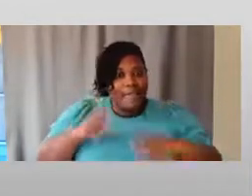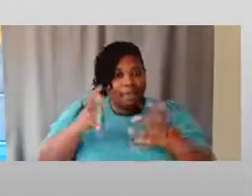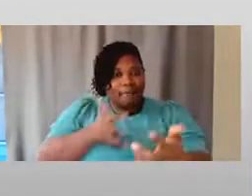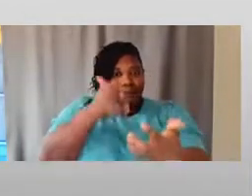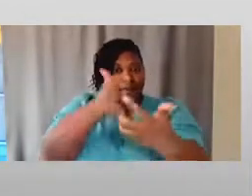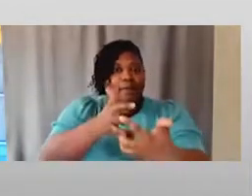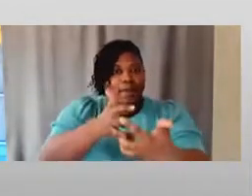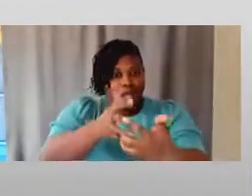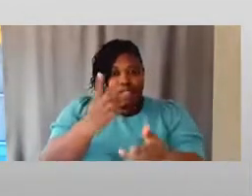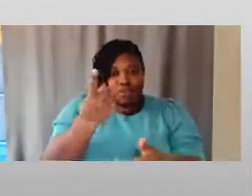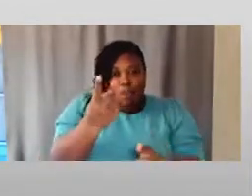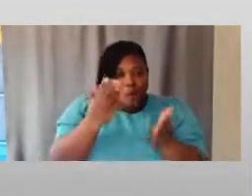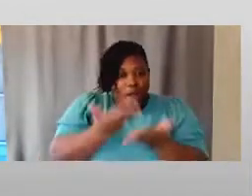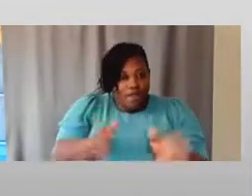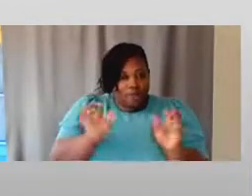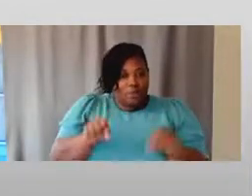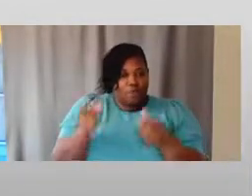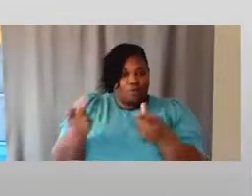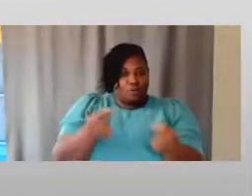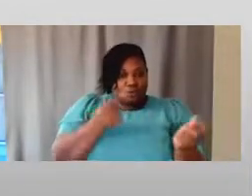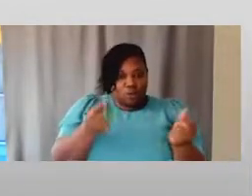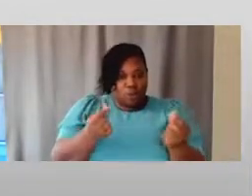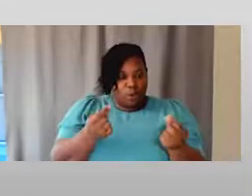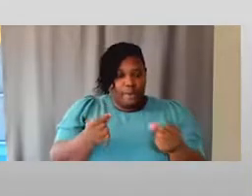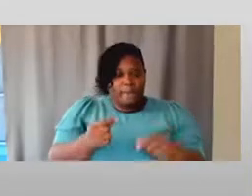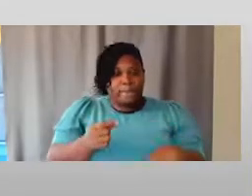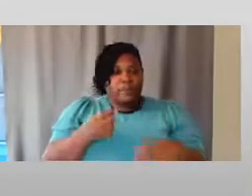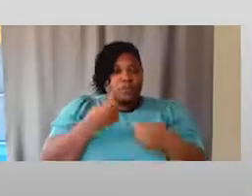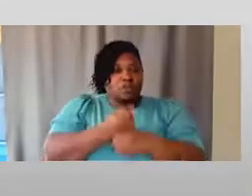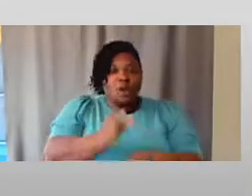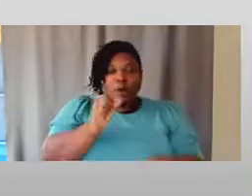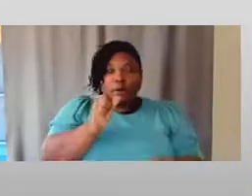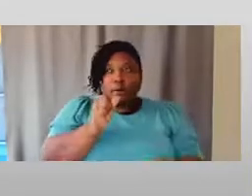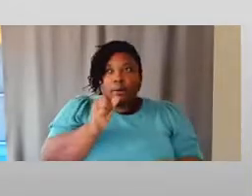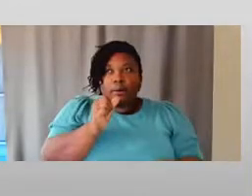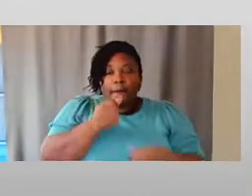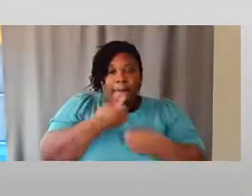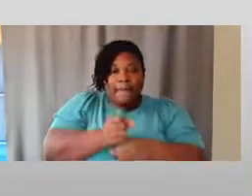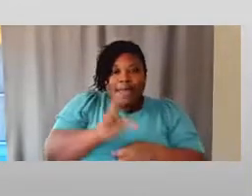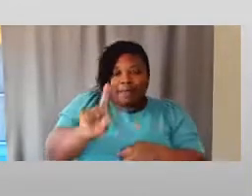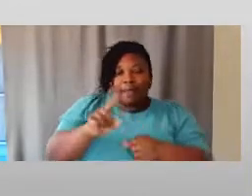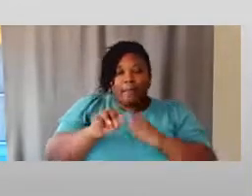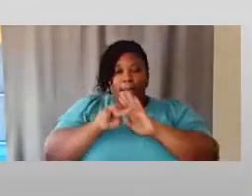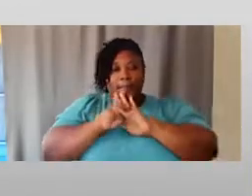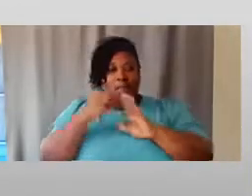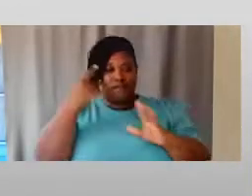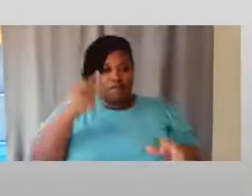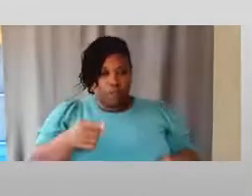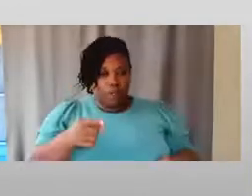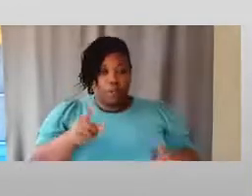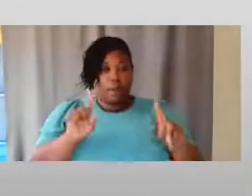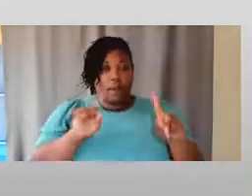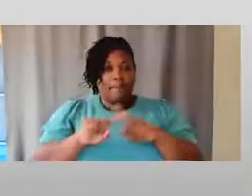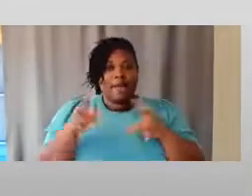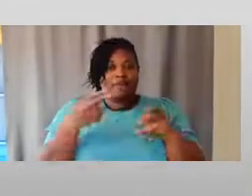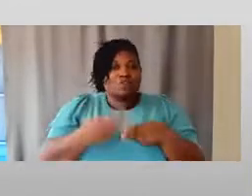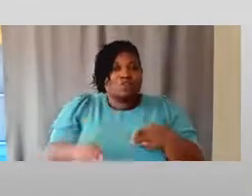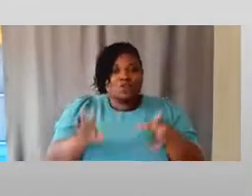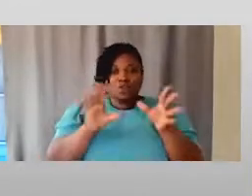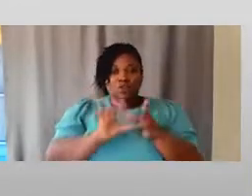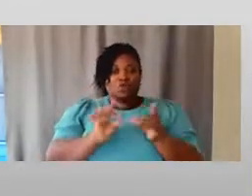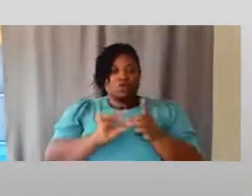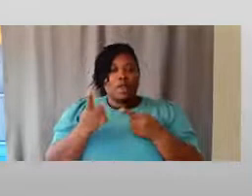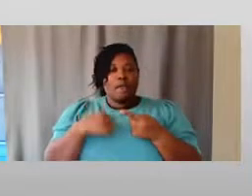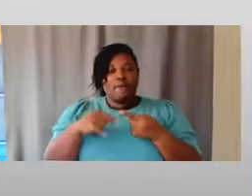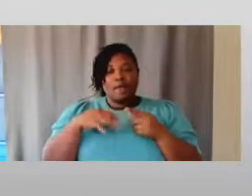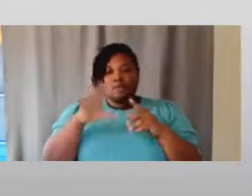do. Do not then make people that sort of monolith for you. And then I'll end with just a very short story about something that sort of